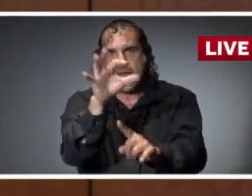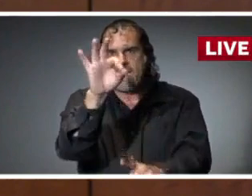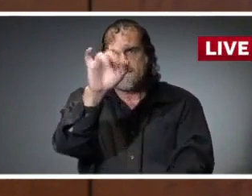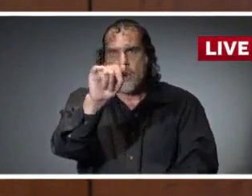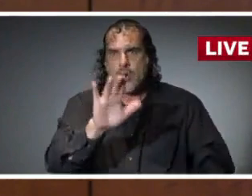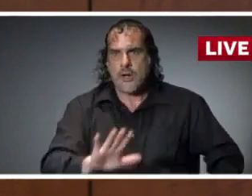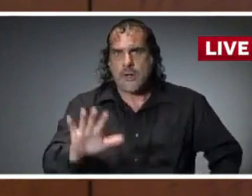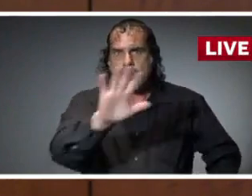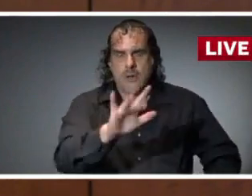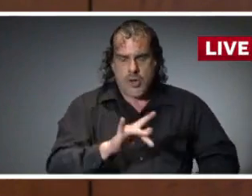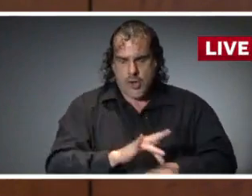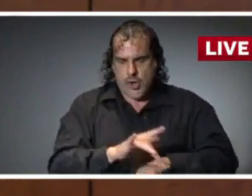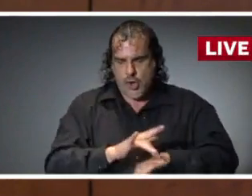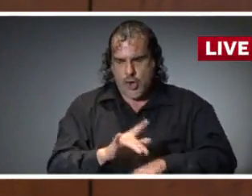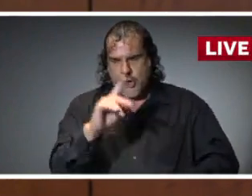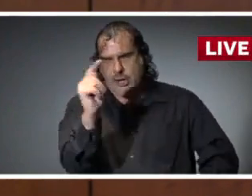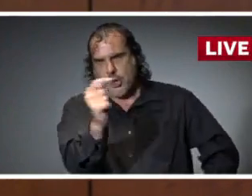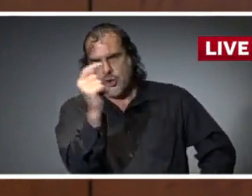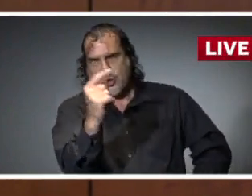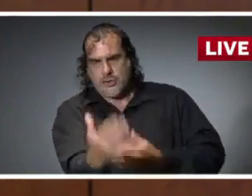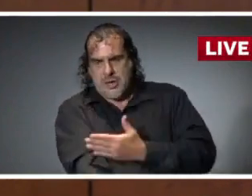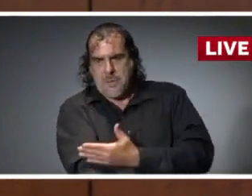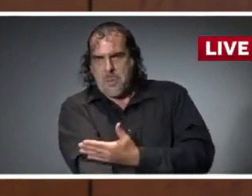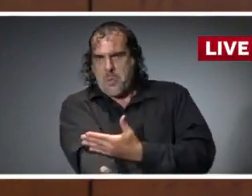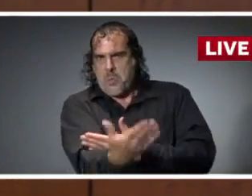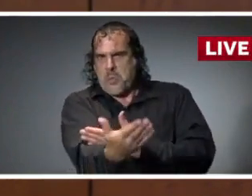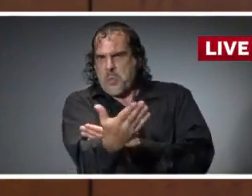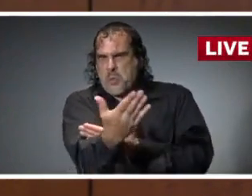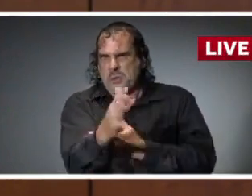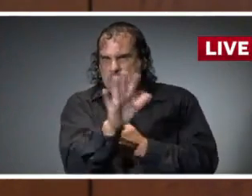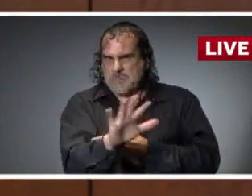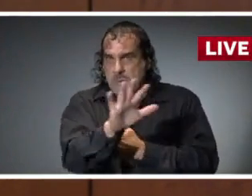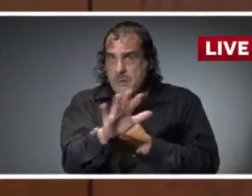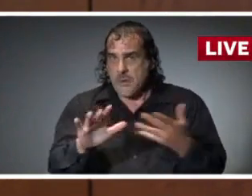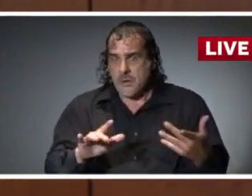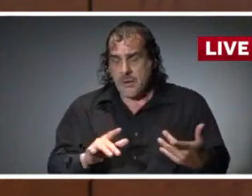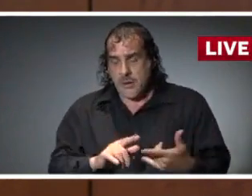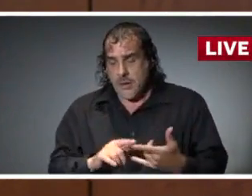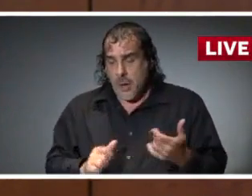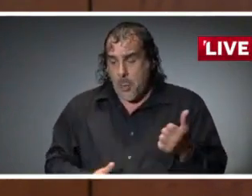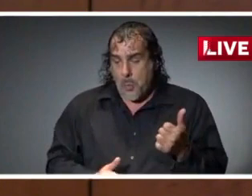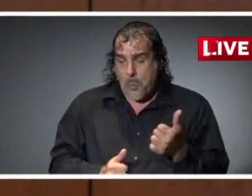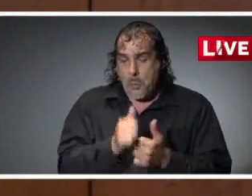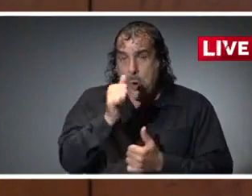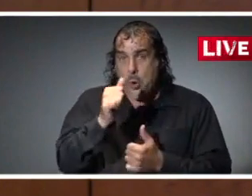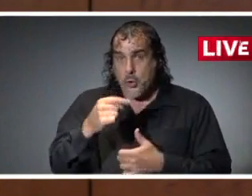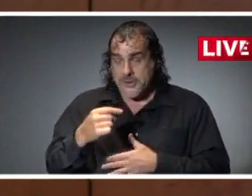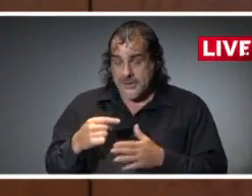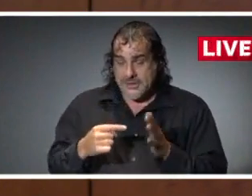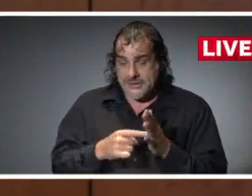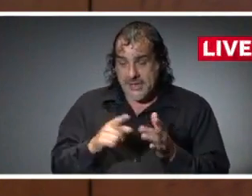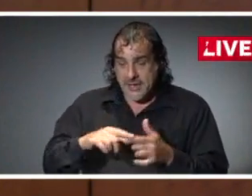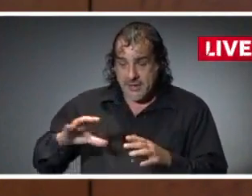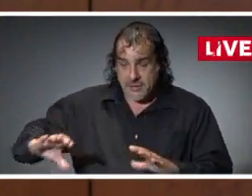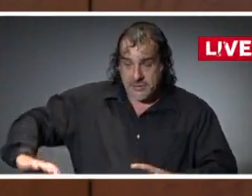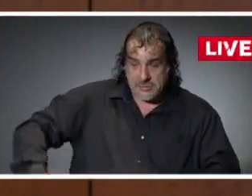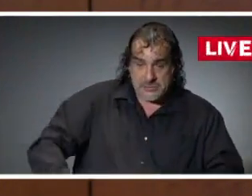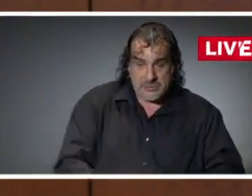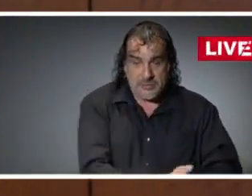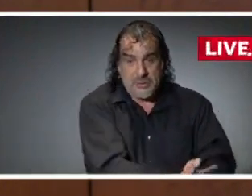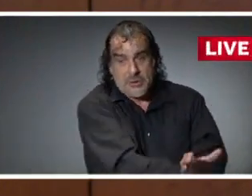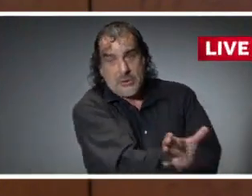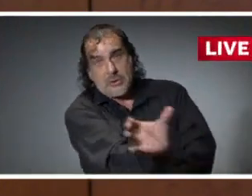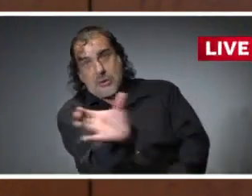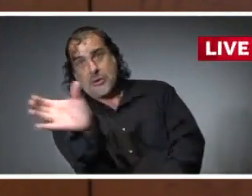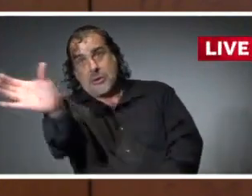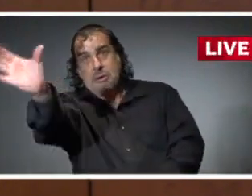early Tuesday morning. From there, a lot of the models show that storm making a northeasterly hook back out